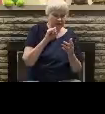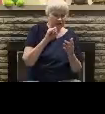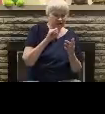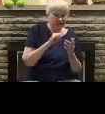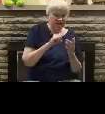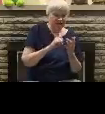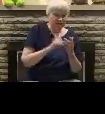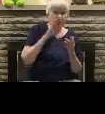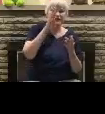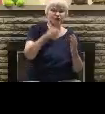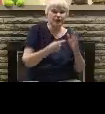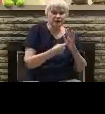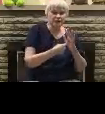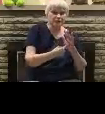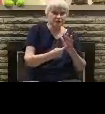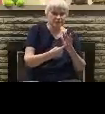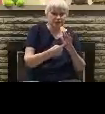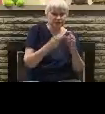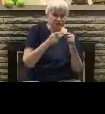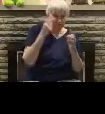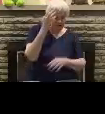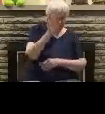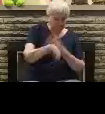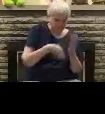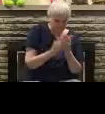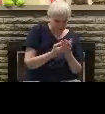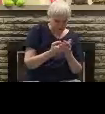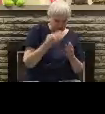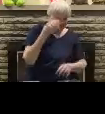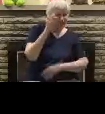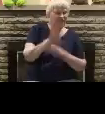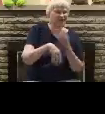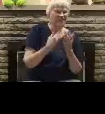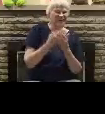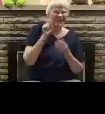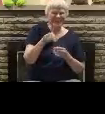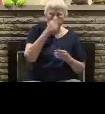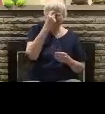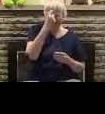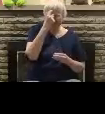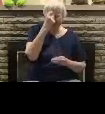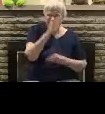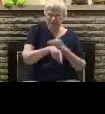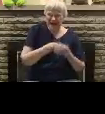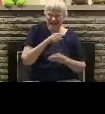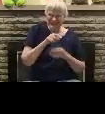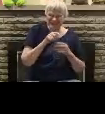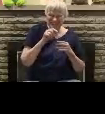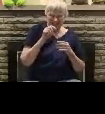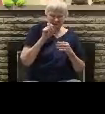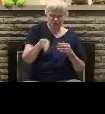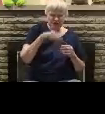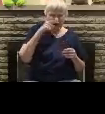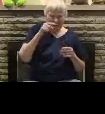it's all going to be aired out. Amen. And all the compromise and all you think about it, I know what the Bible